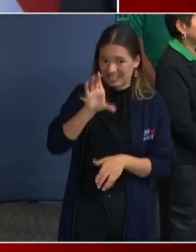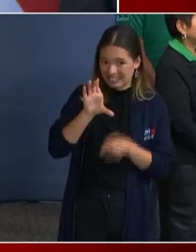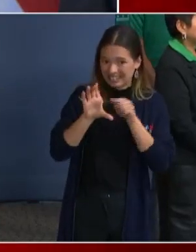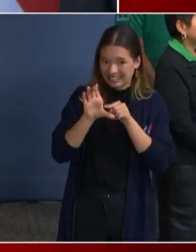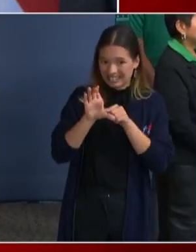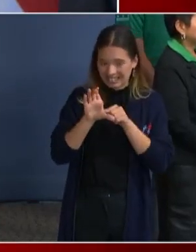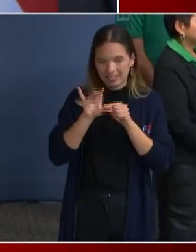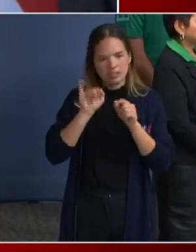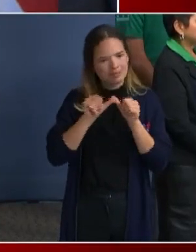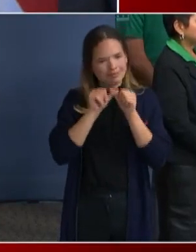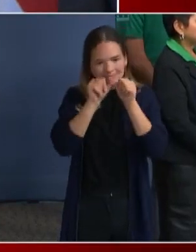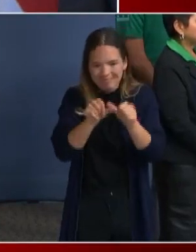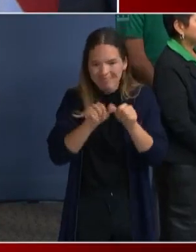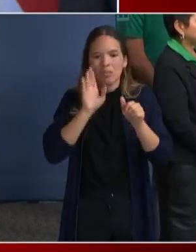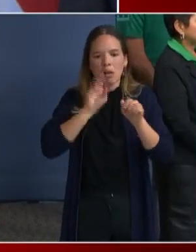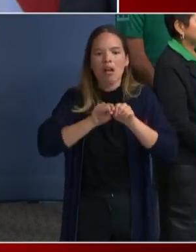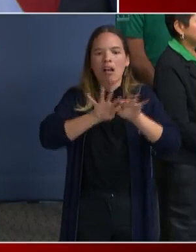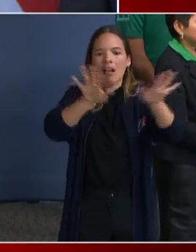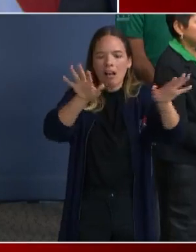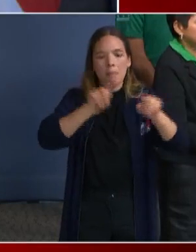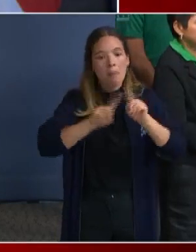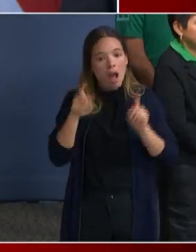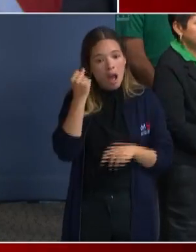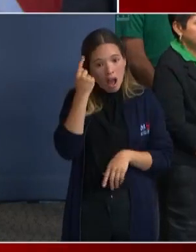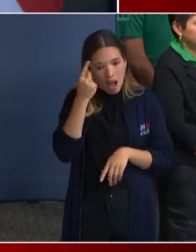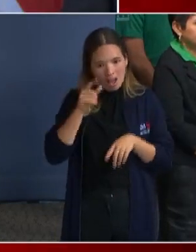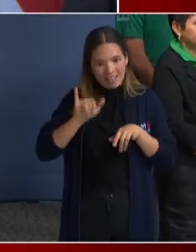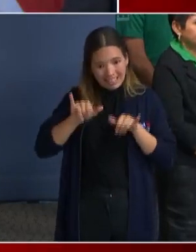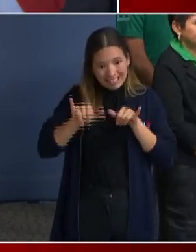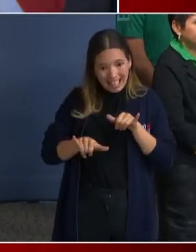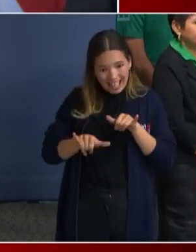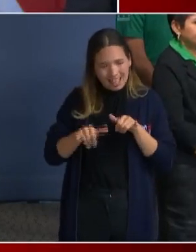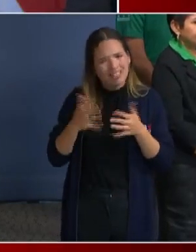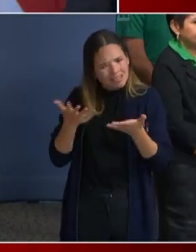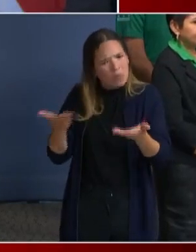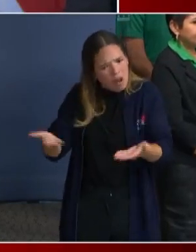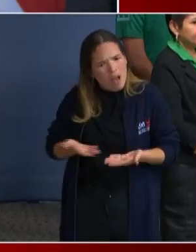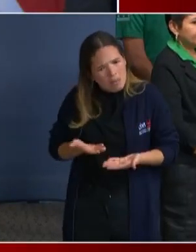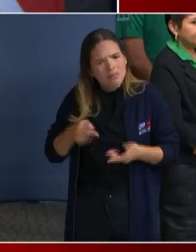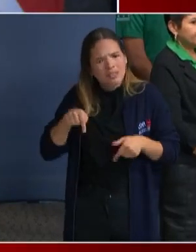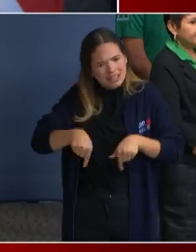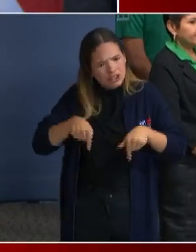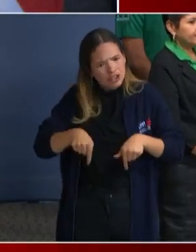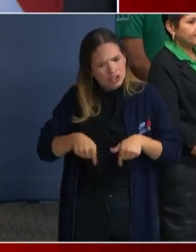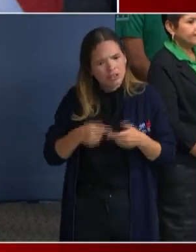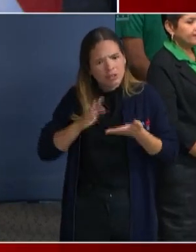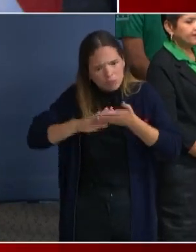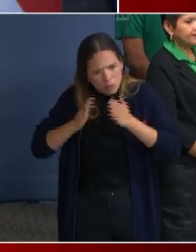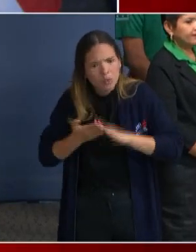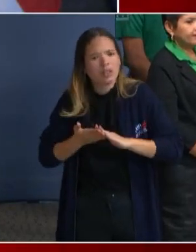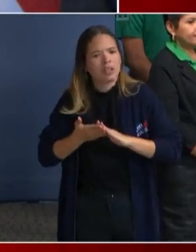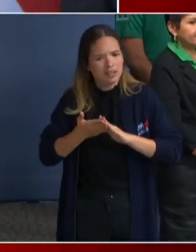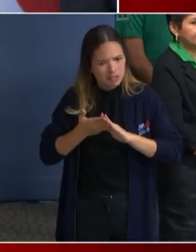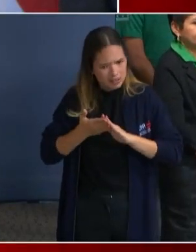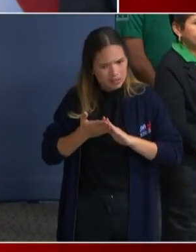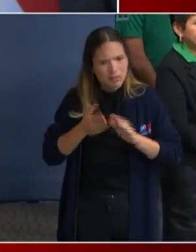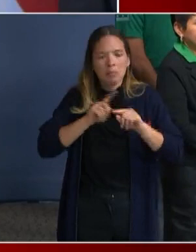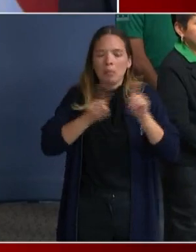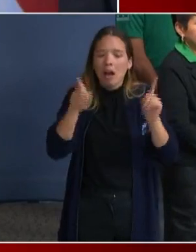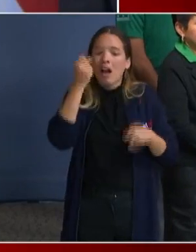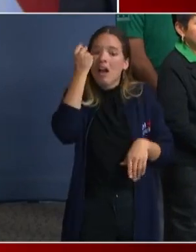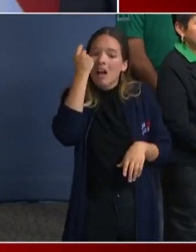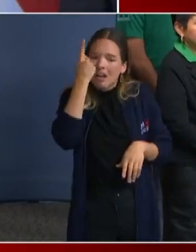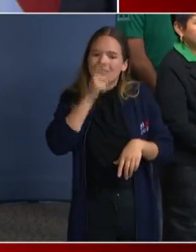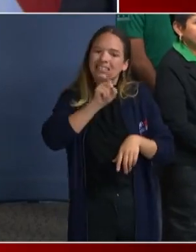welcome them into our community. But at the same time, by creating this system, by creating these new programs, we'll be able to